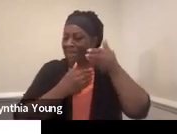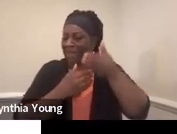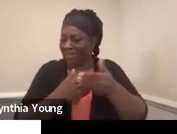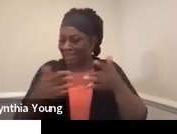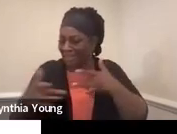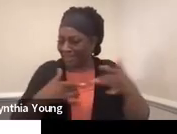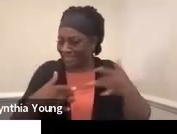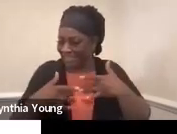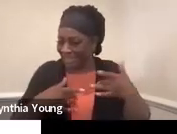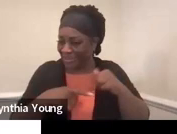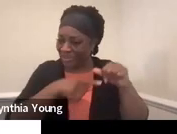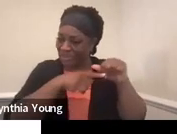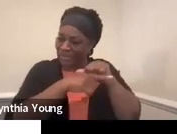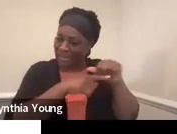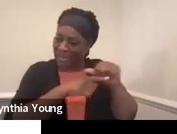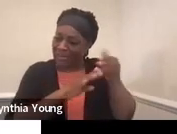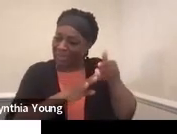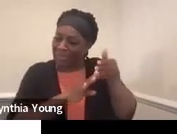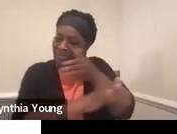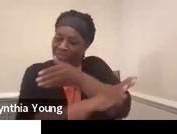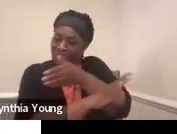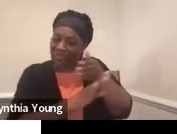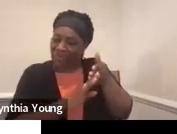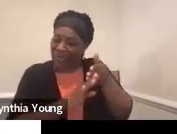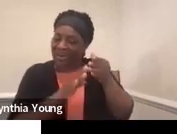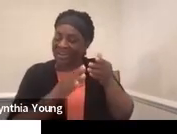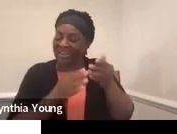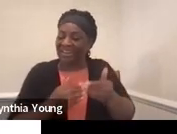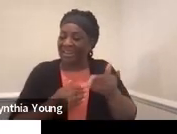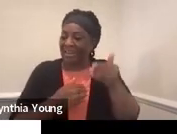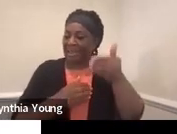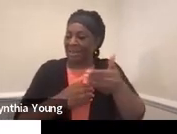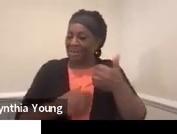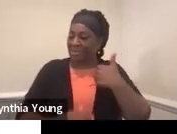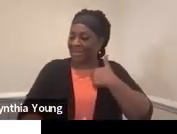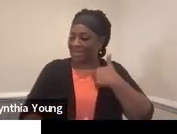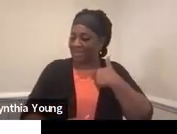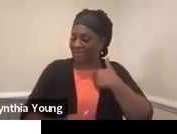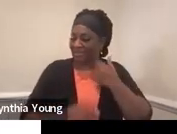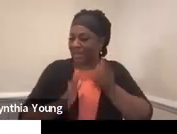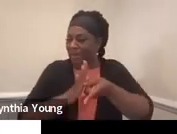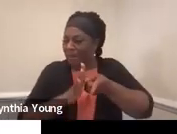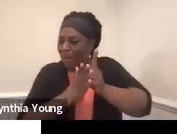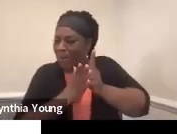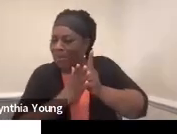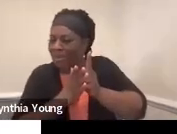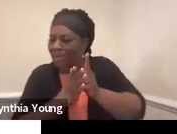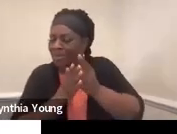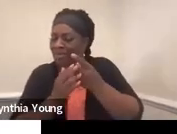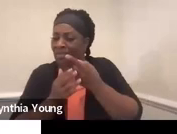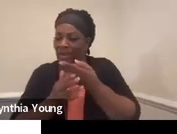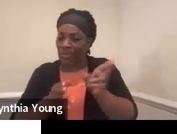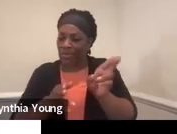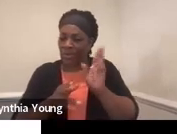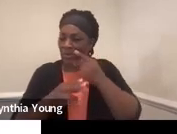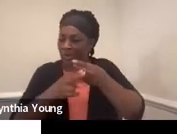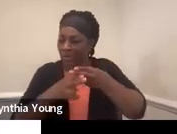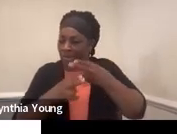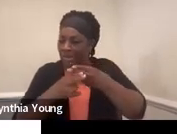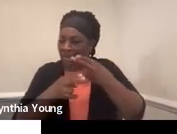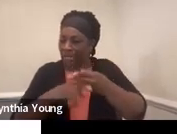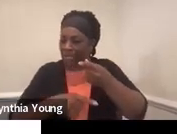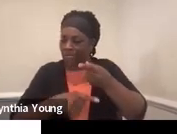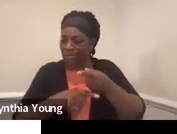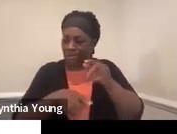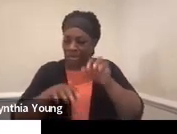excited. So before I get ahead of myself again, please take a moment and make sure that your name is correct in the chat